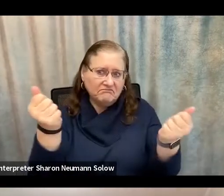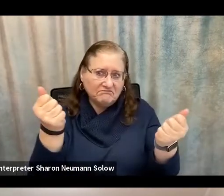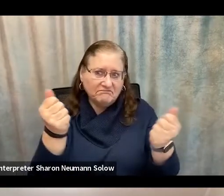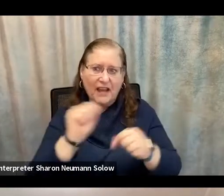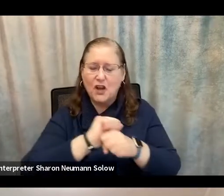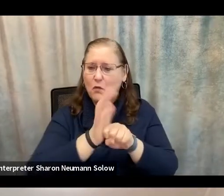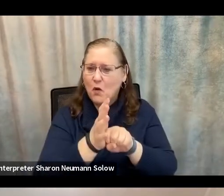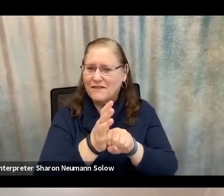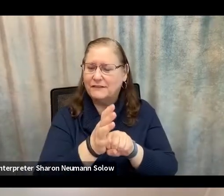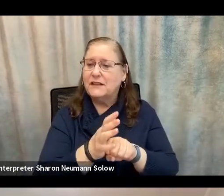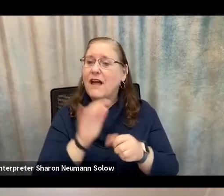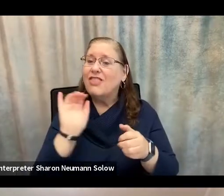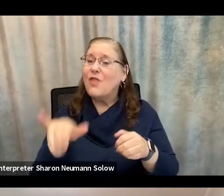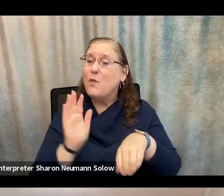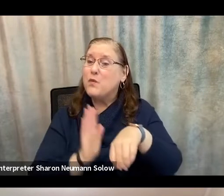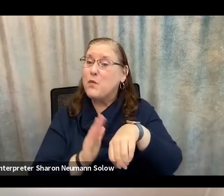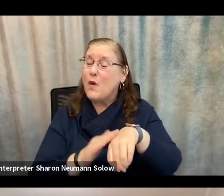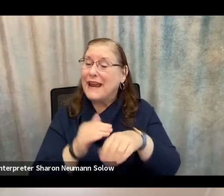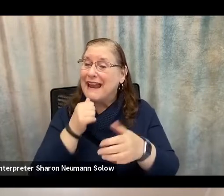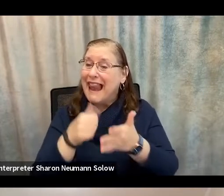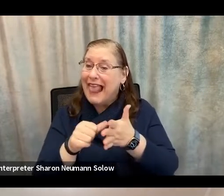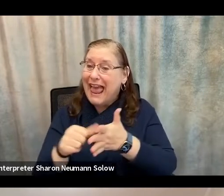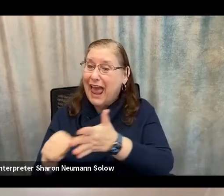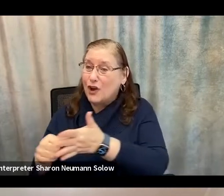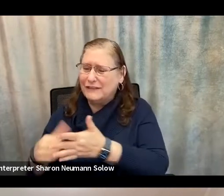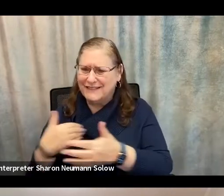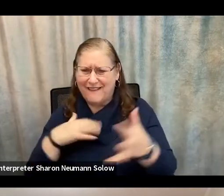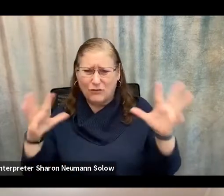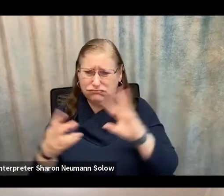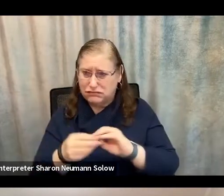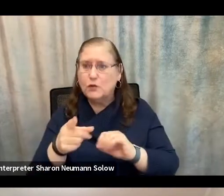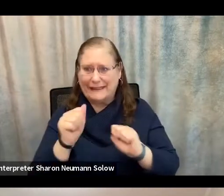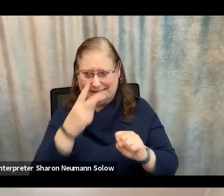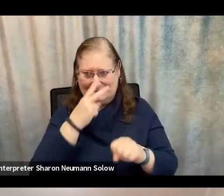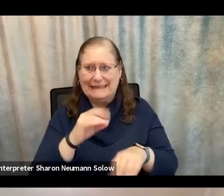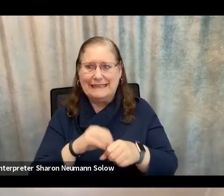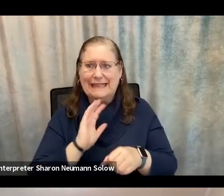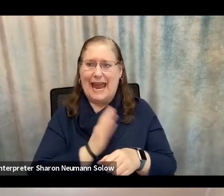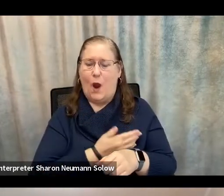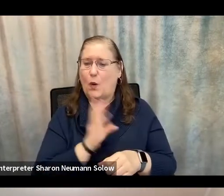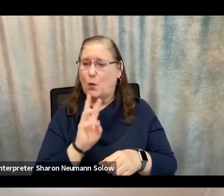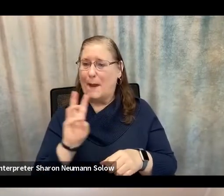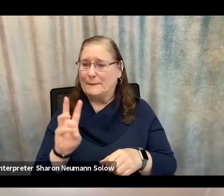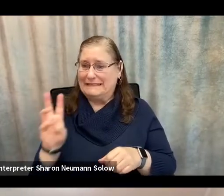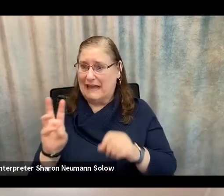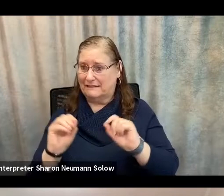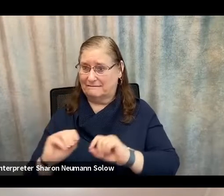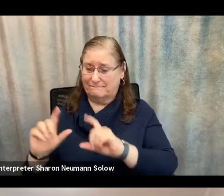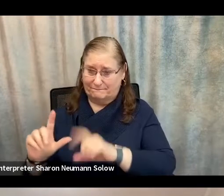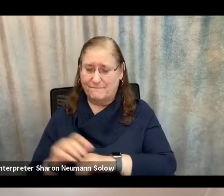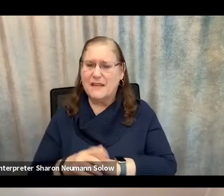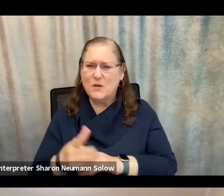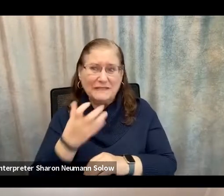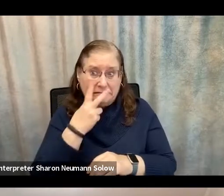All those warning letters are available on our website if you want to see some of the actions that we've taken along those lines. The Federal Trade Commission has